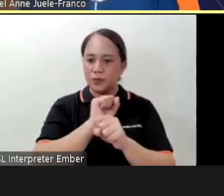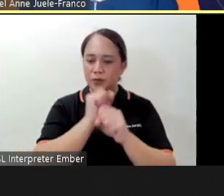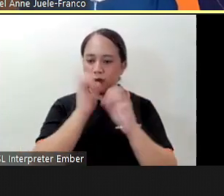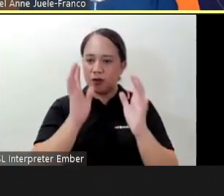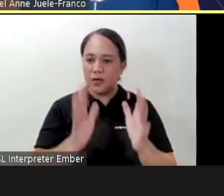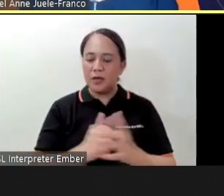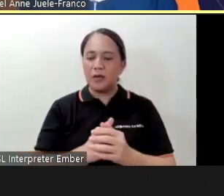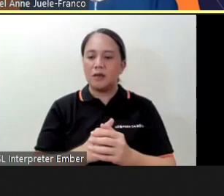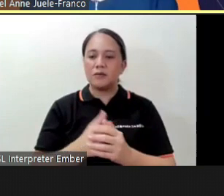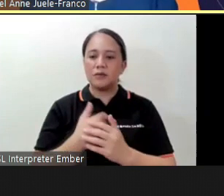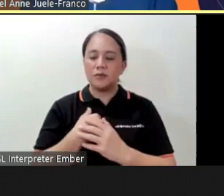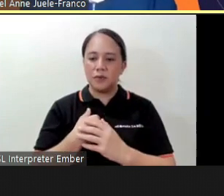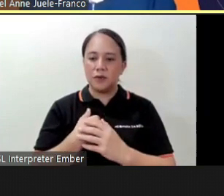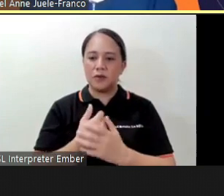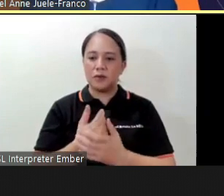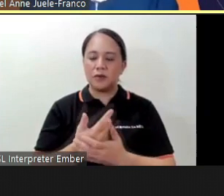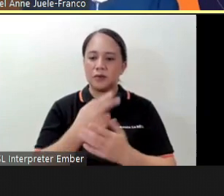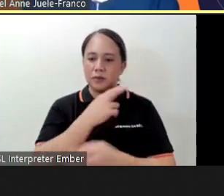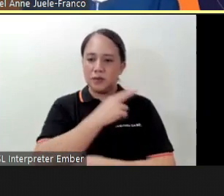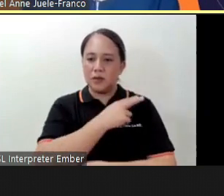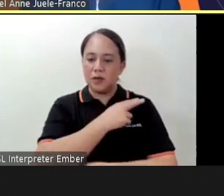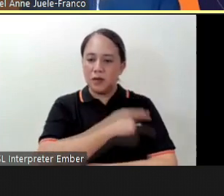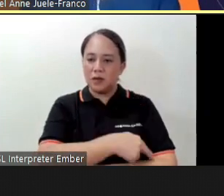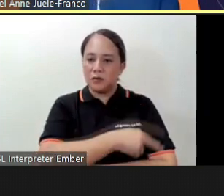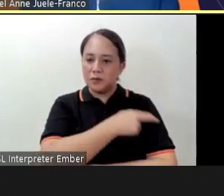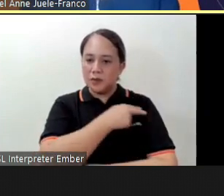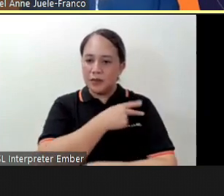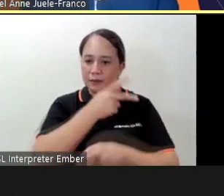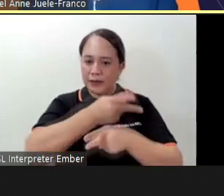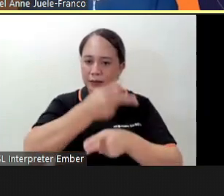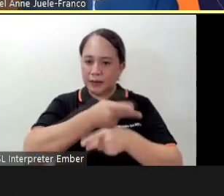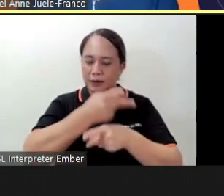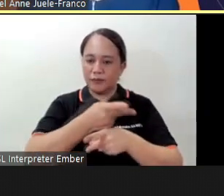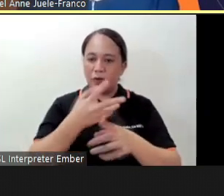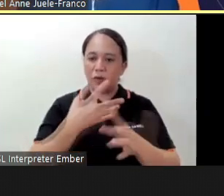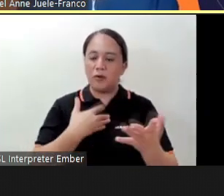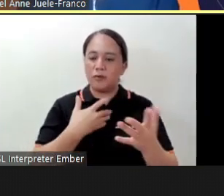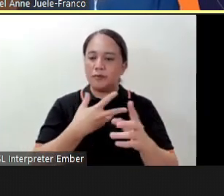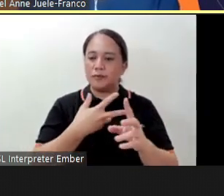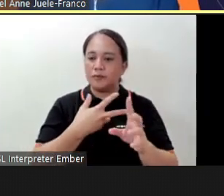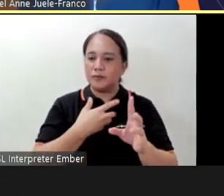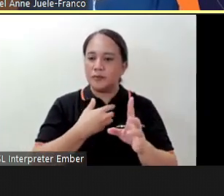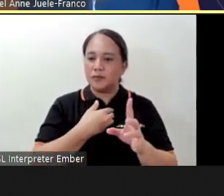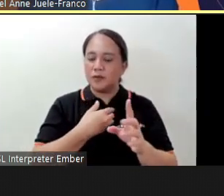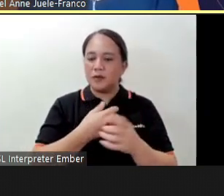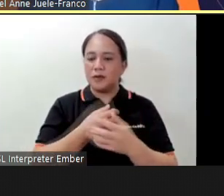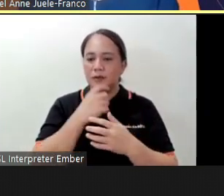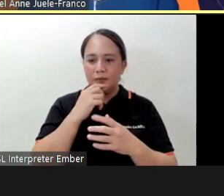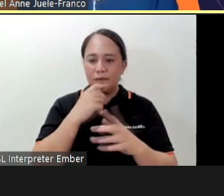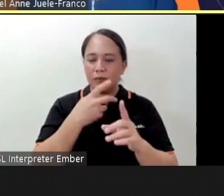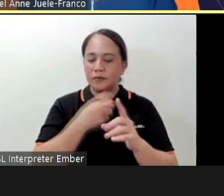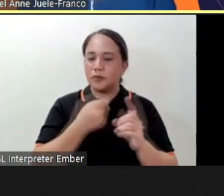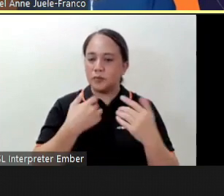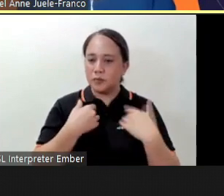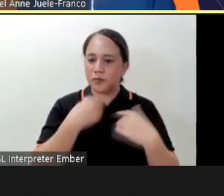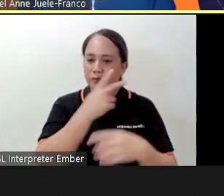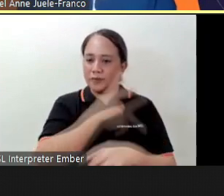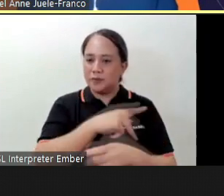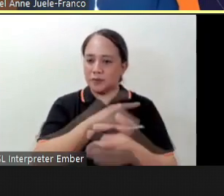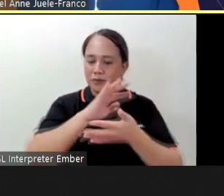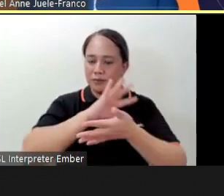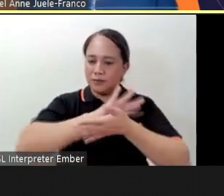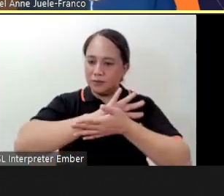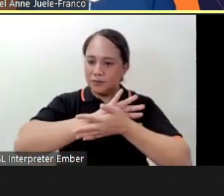those who are at the hospitals taking care of the victims of the COVID-19 so